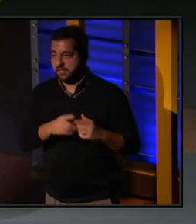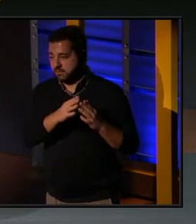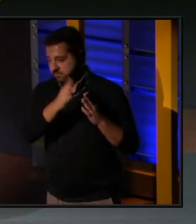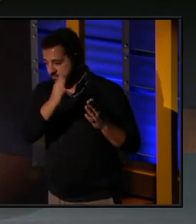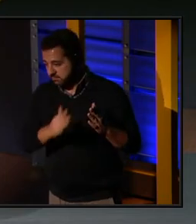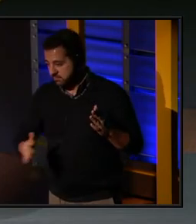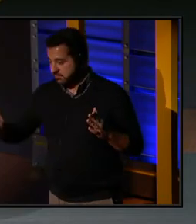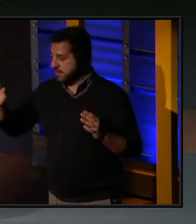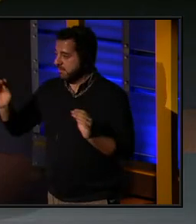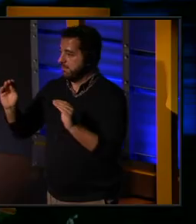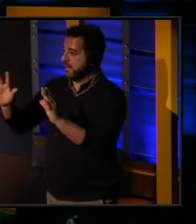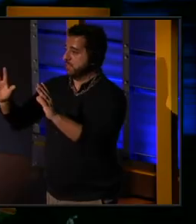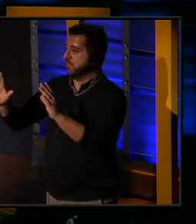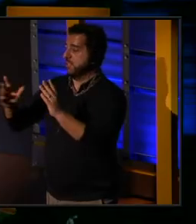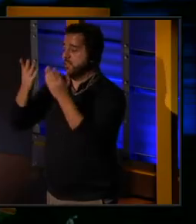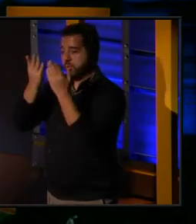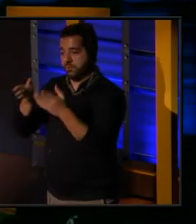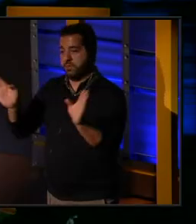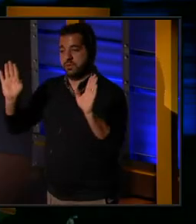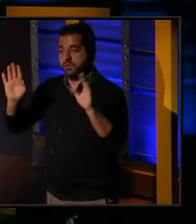magical and universal.